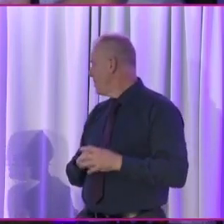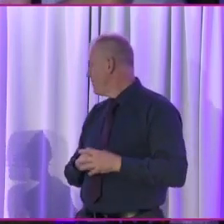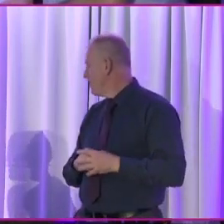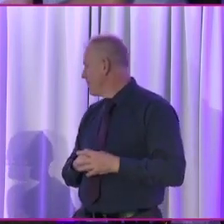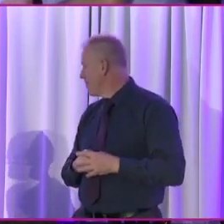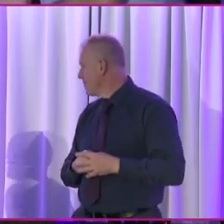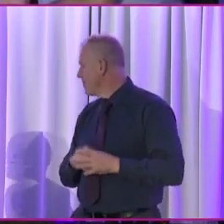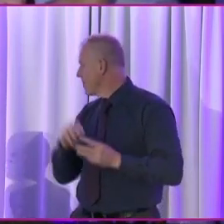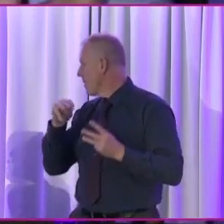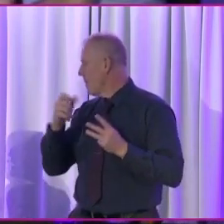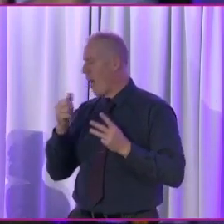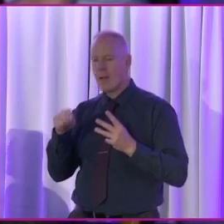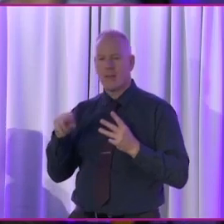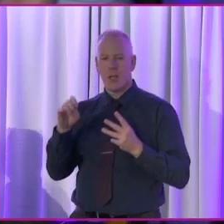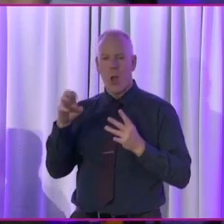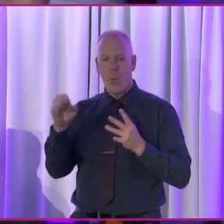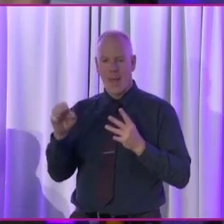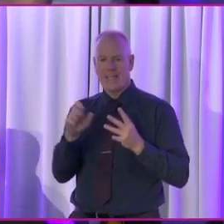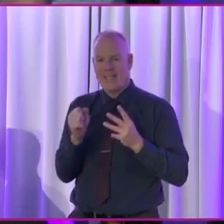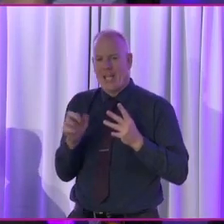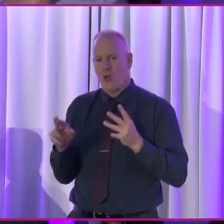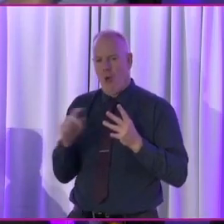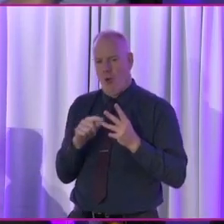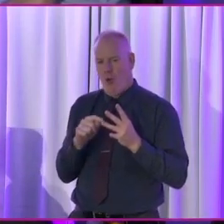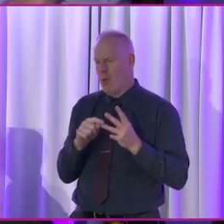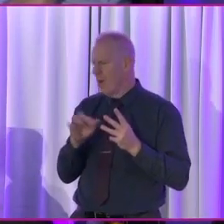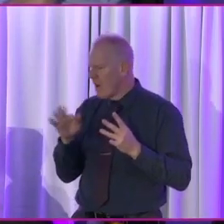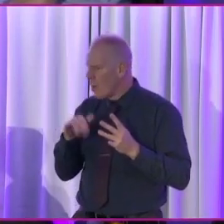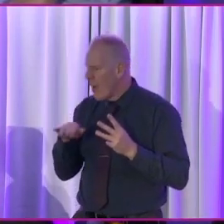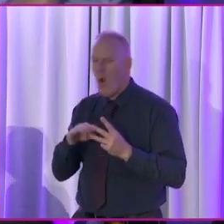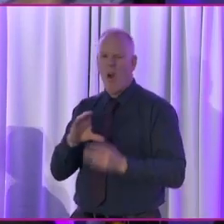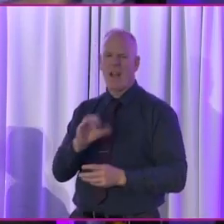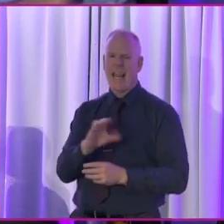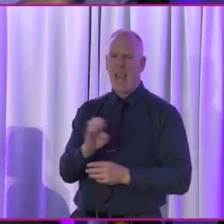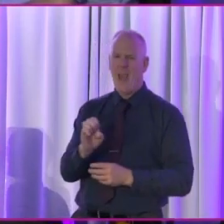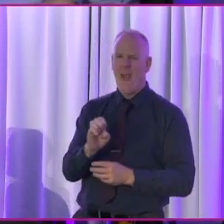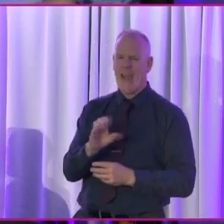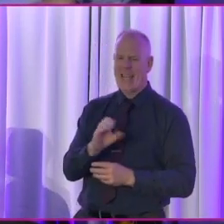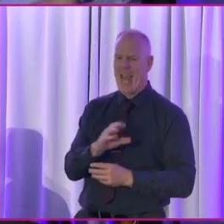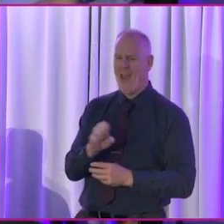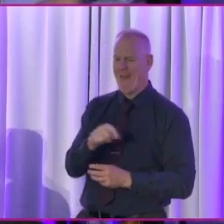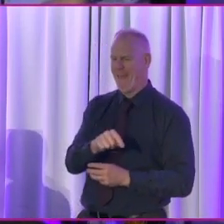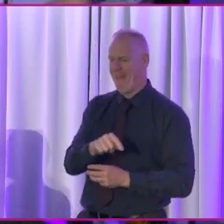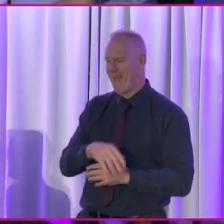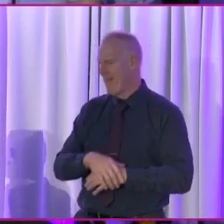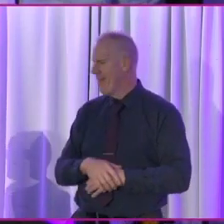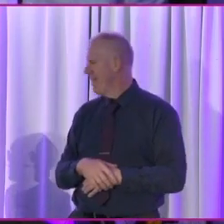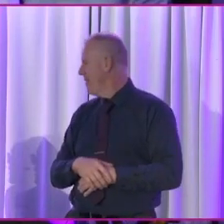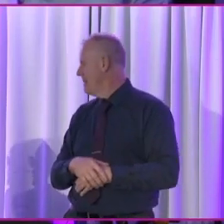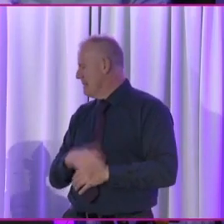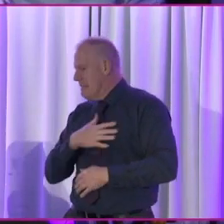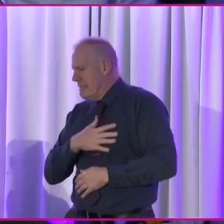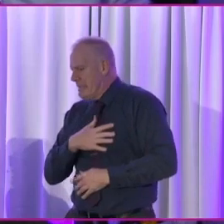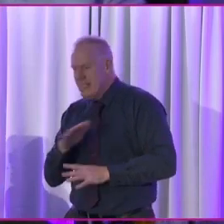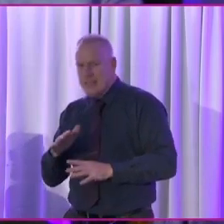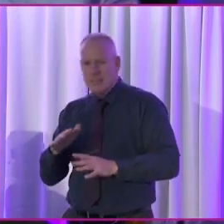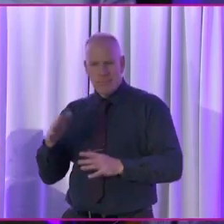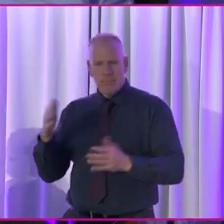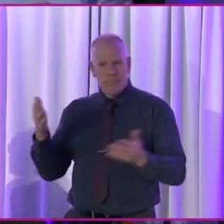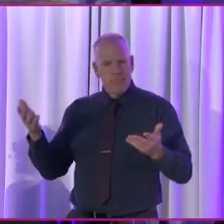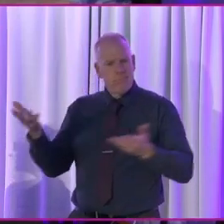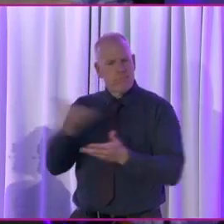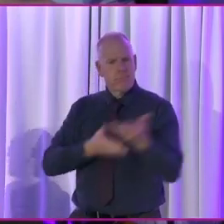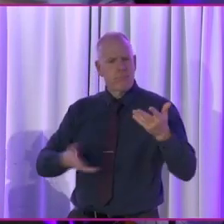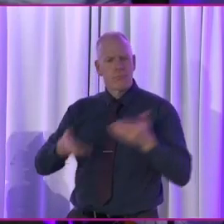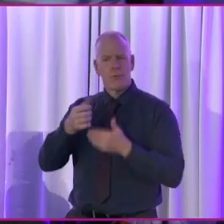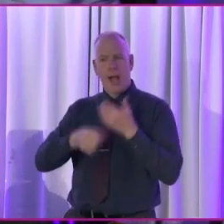So thank I you were going to explode there, Merton. Where are you from, Merton? Count of Clare. Oh, Count of Clare. Sorry. So, I mean, we heard a lot of things today.